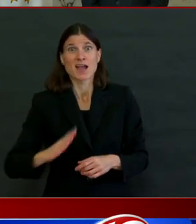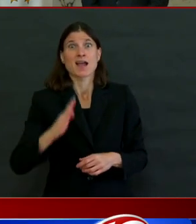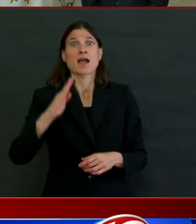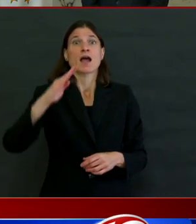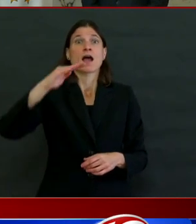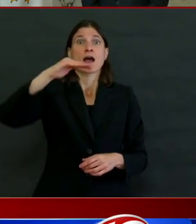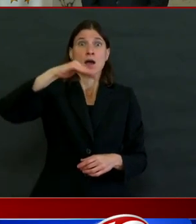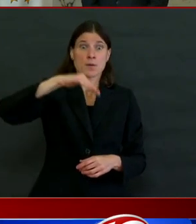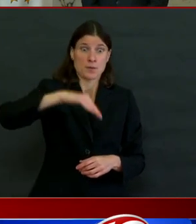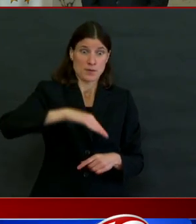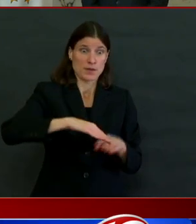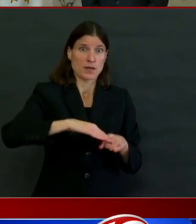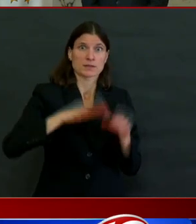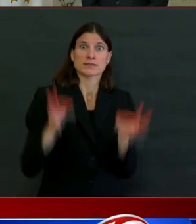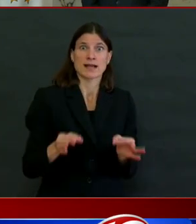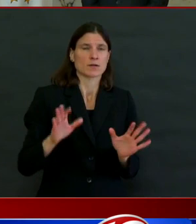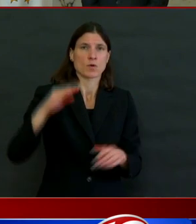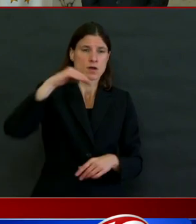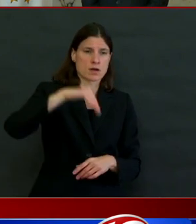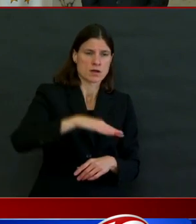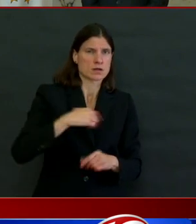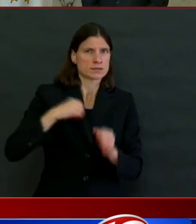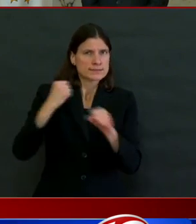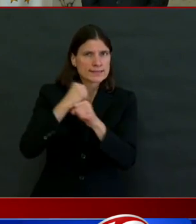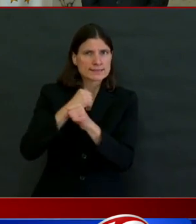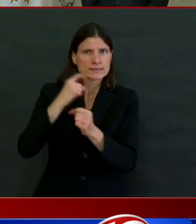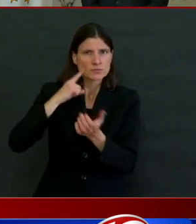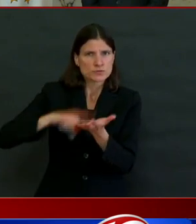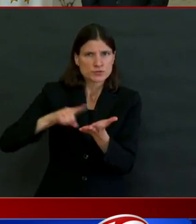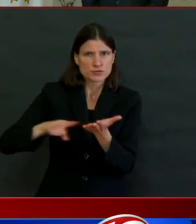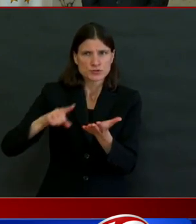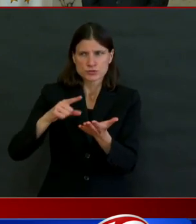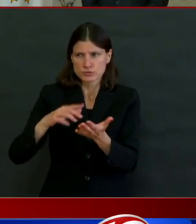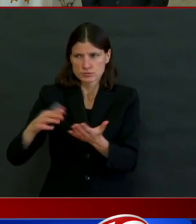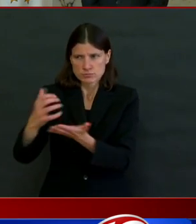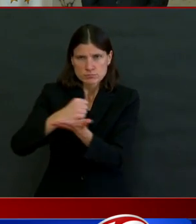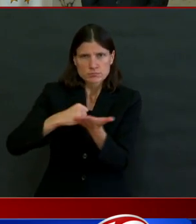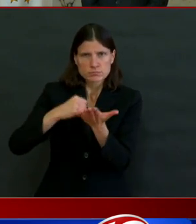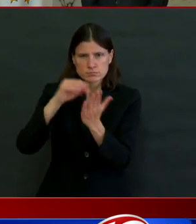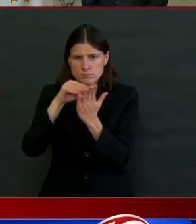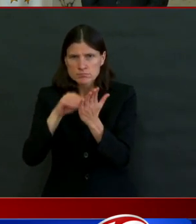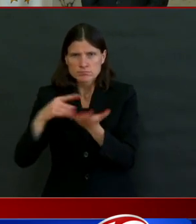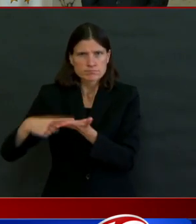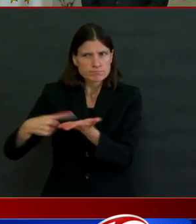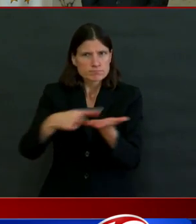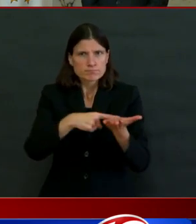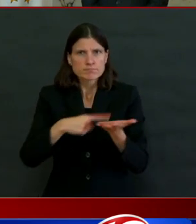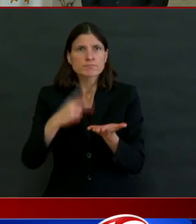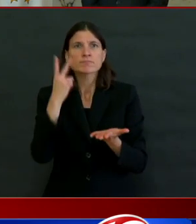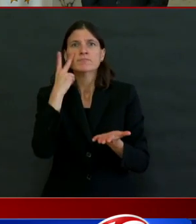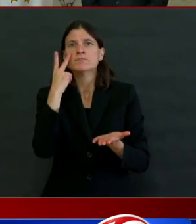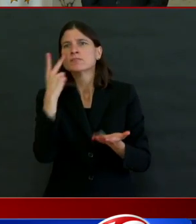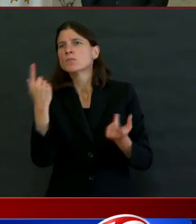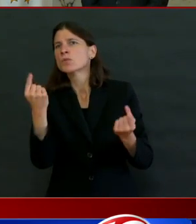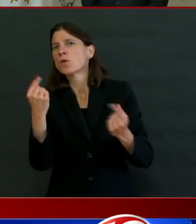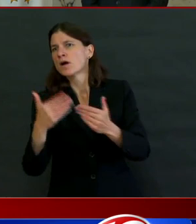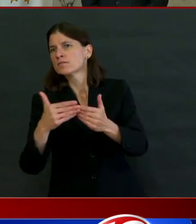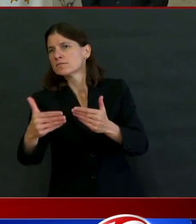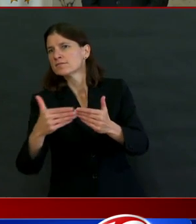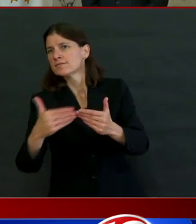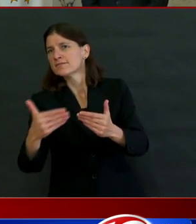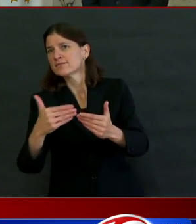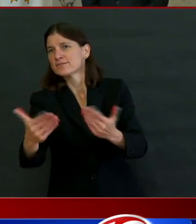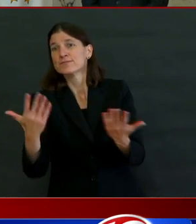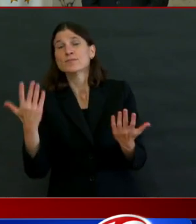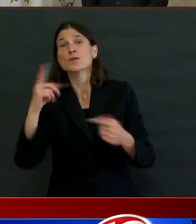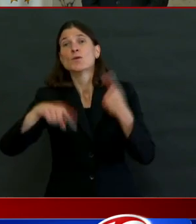And there are going to be creative ways to do that, but it's important to understand that that's going to be an approach needed until